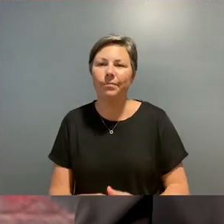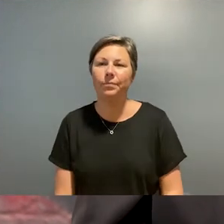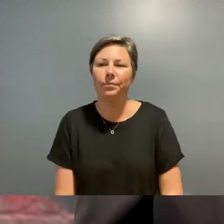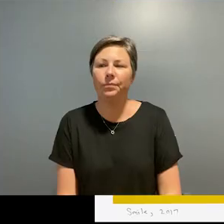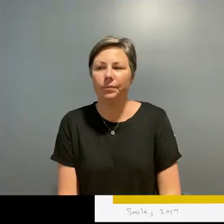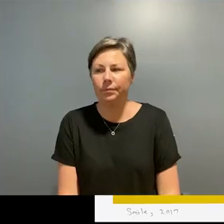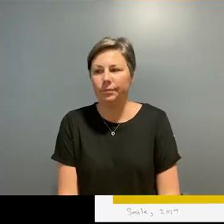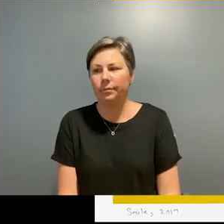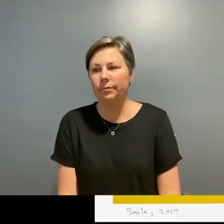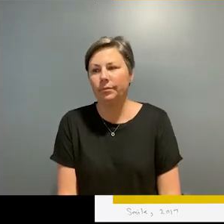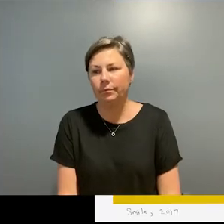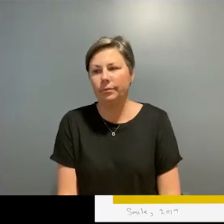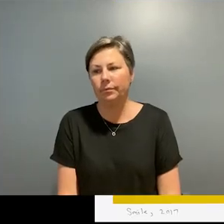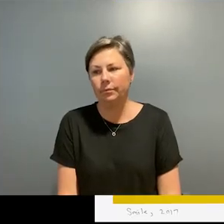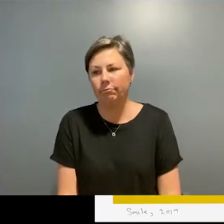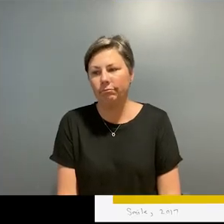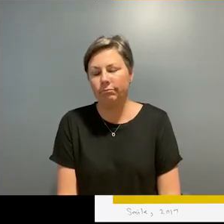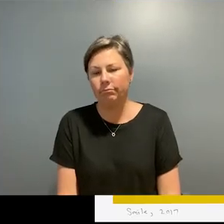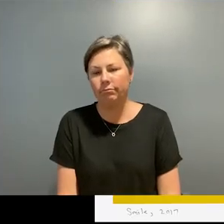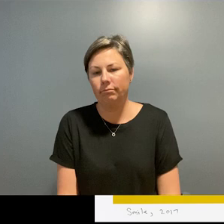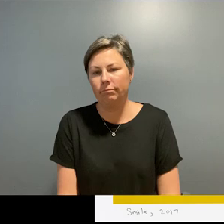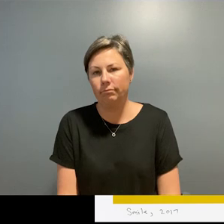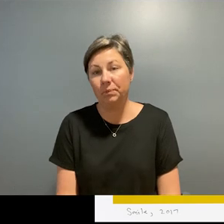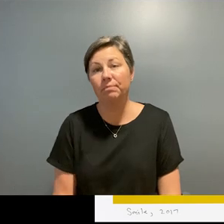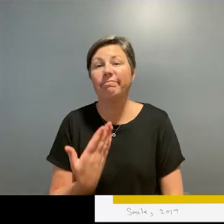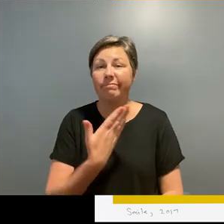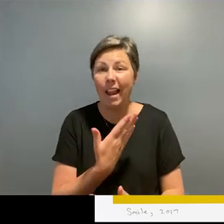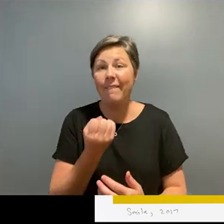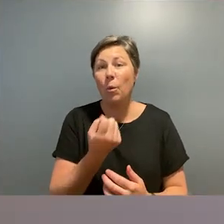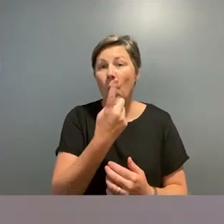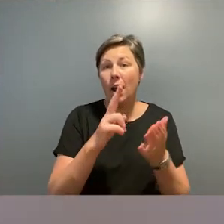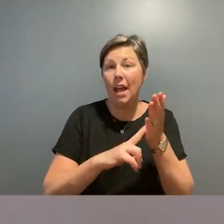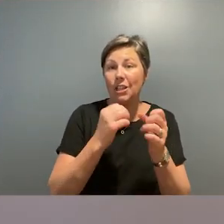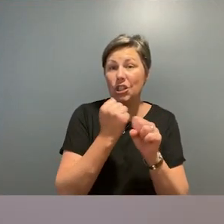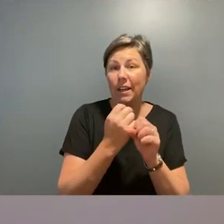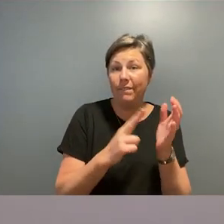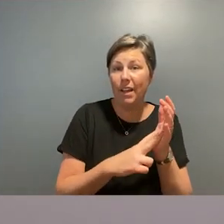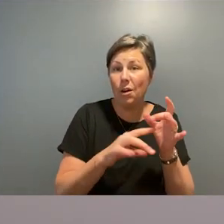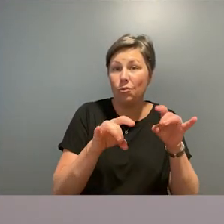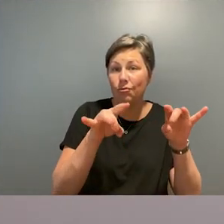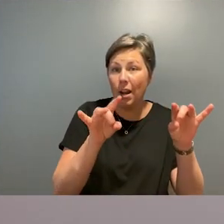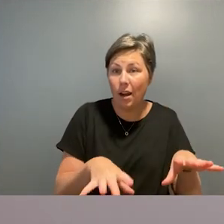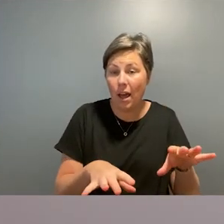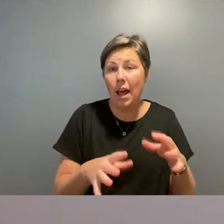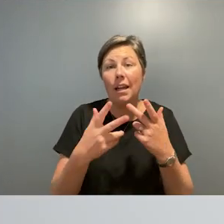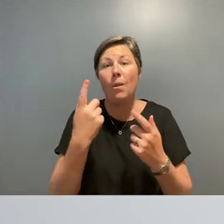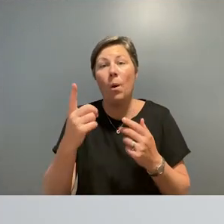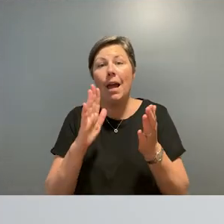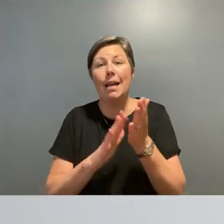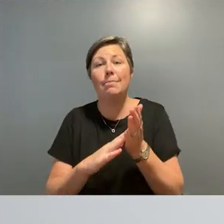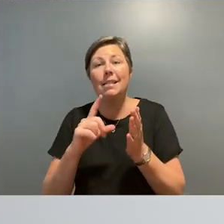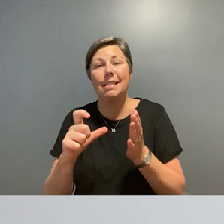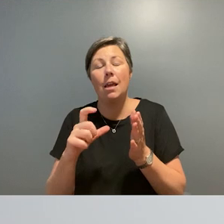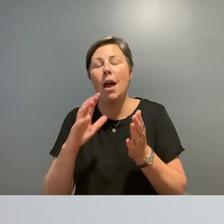this year these include destiny deacon's remarkable exhibition at ngv australia and no true self an exhibition at the center for contemporary